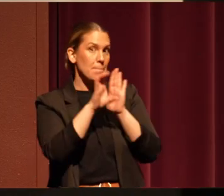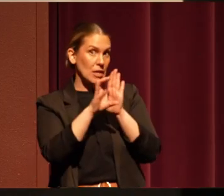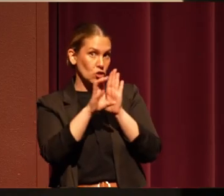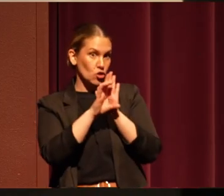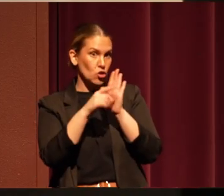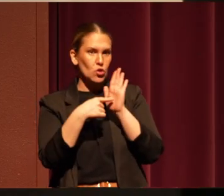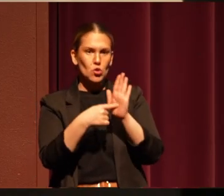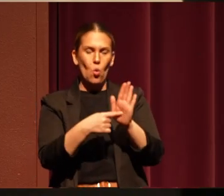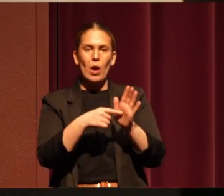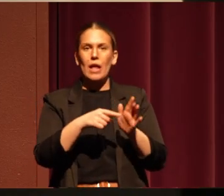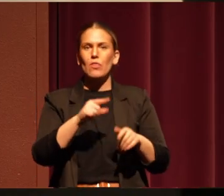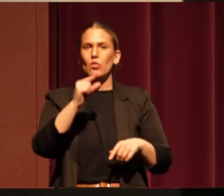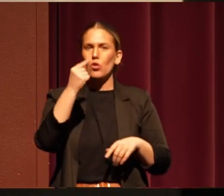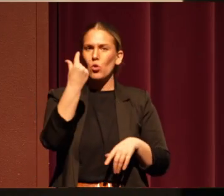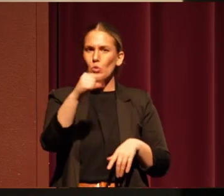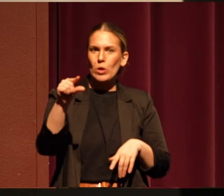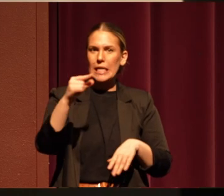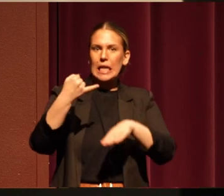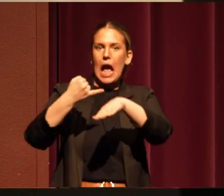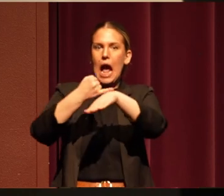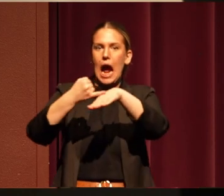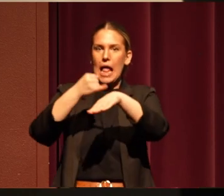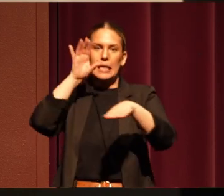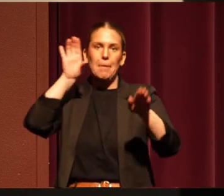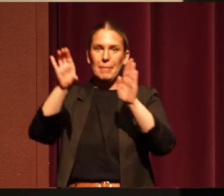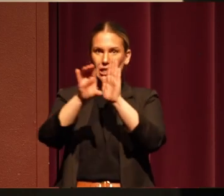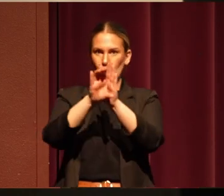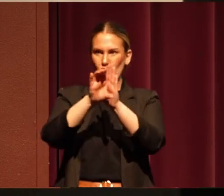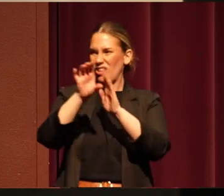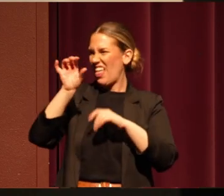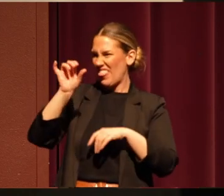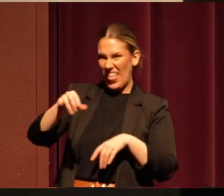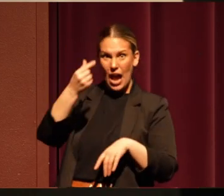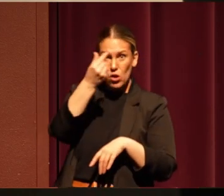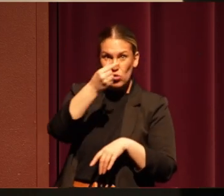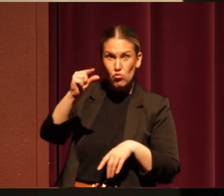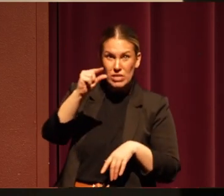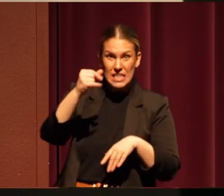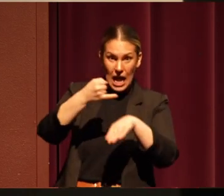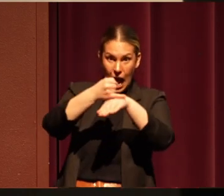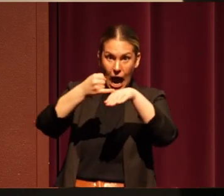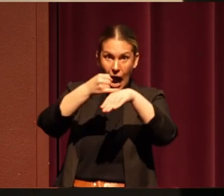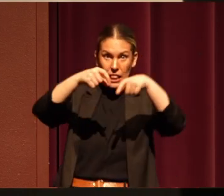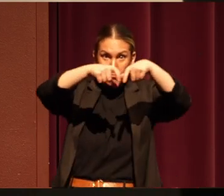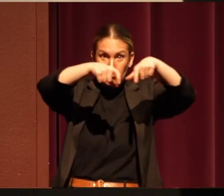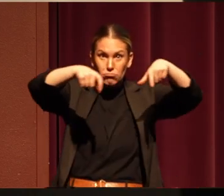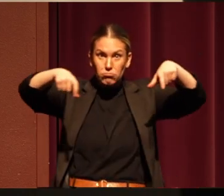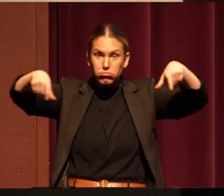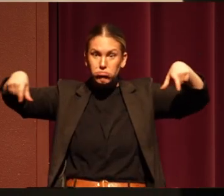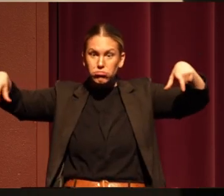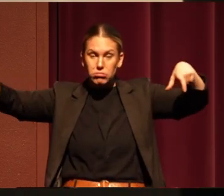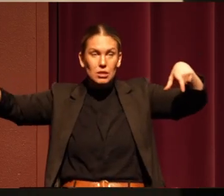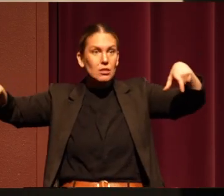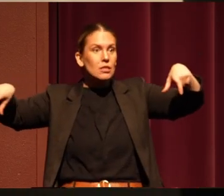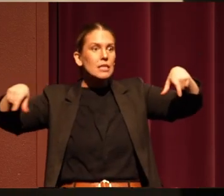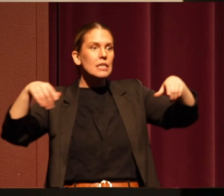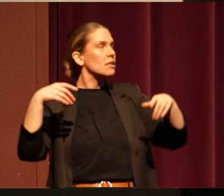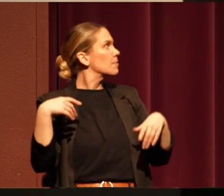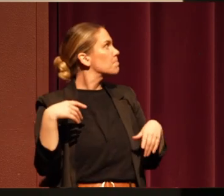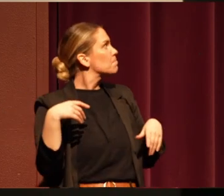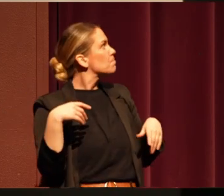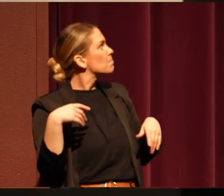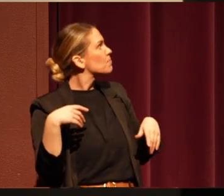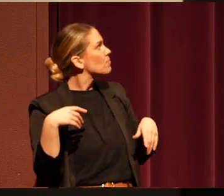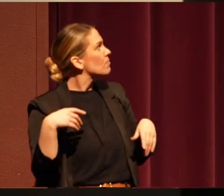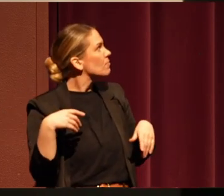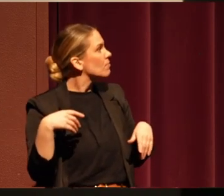the Green Island Pitcher. And that Green Island there in the middle was managed by the Klamath tribes. And they